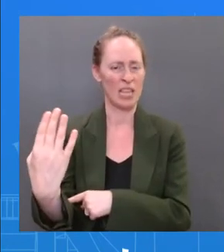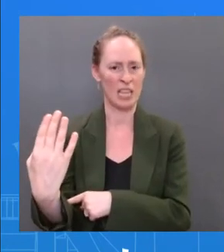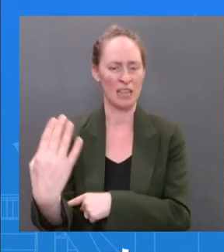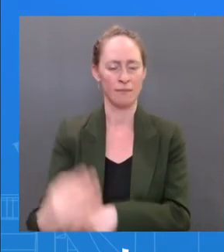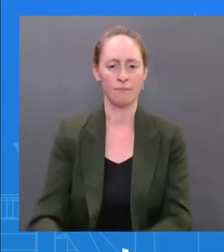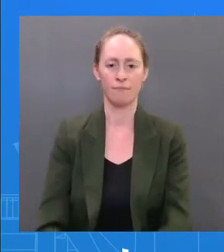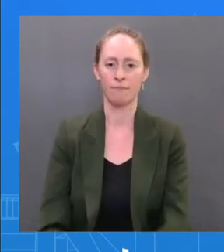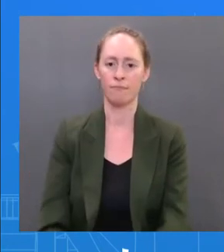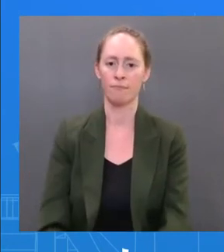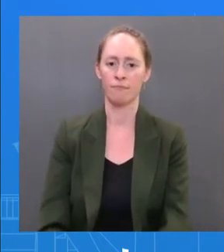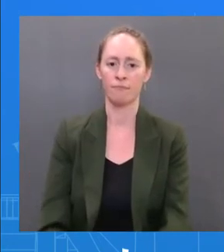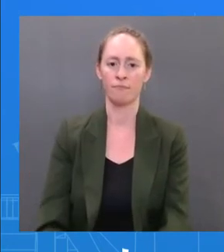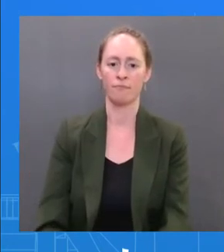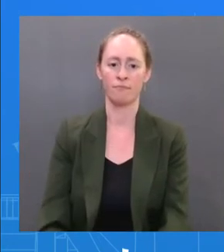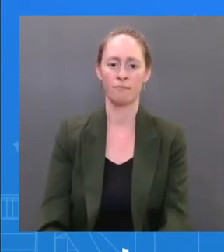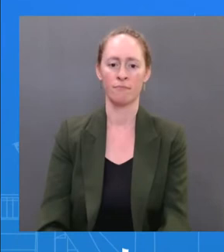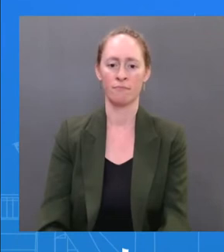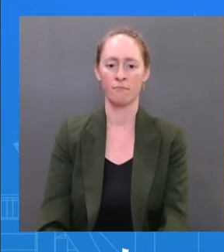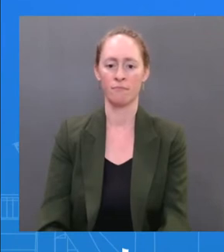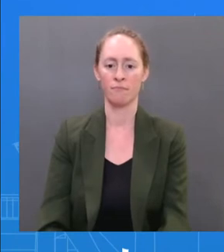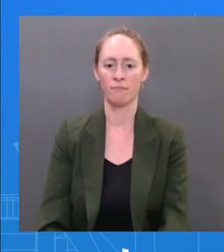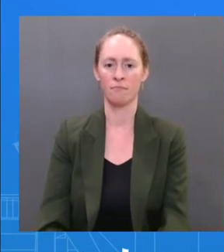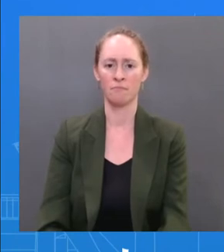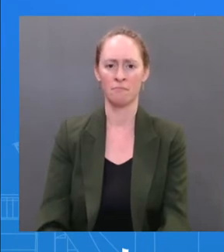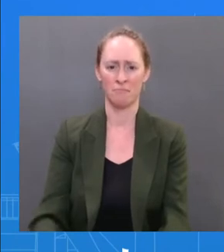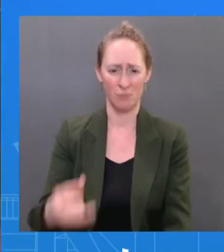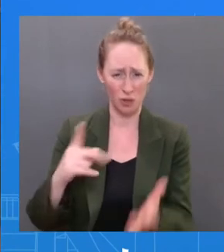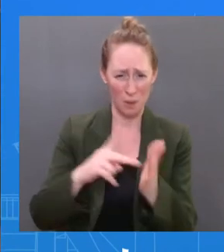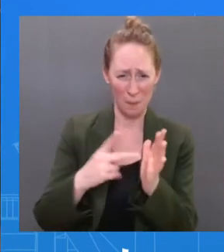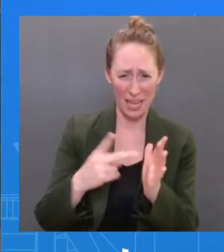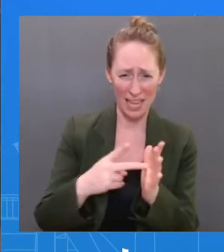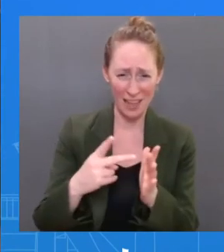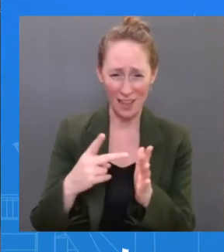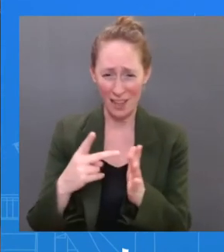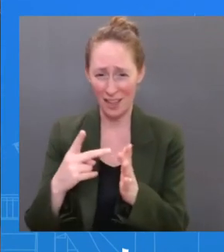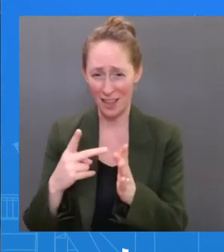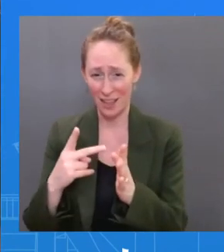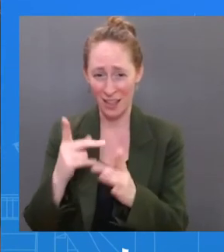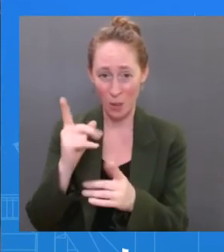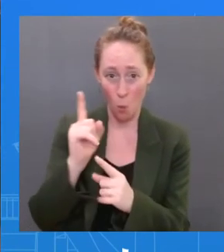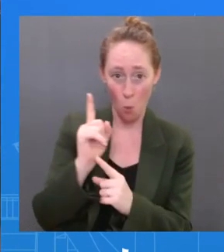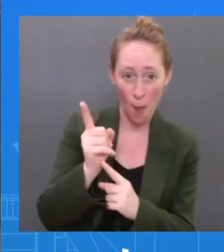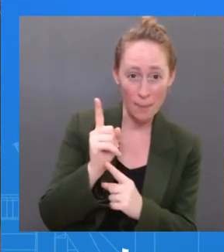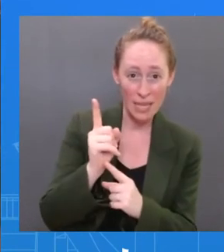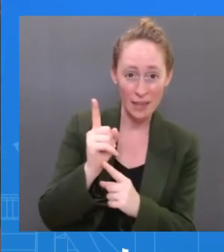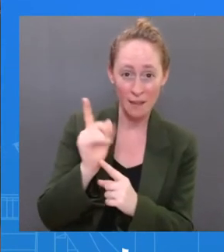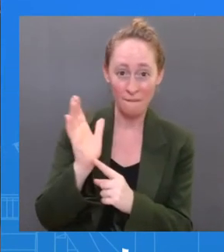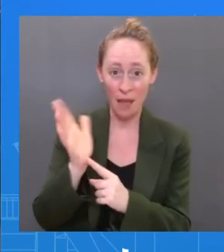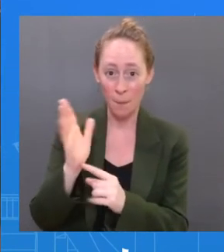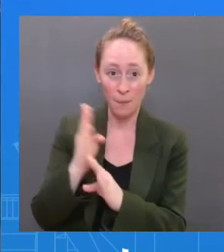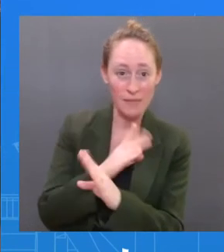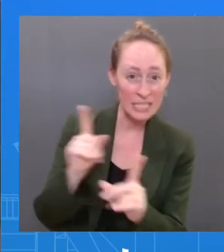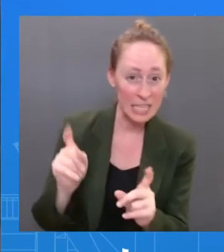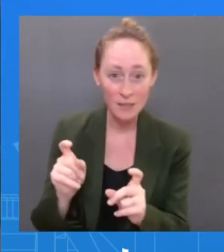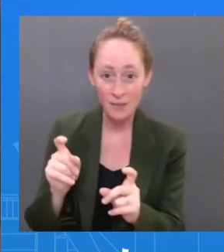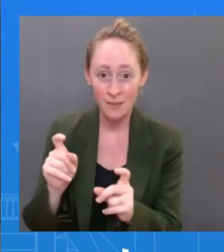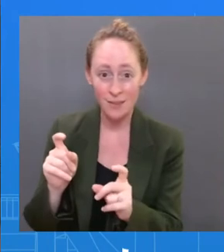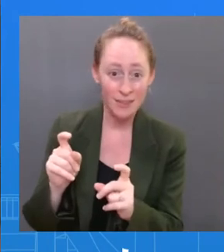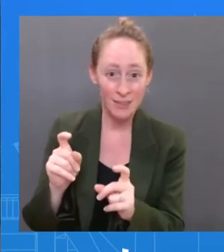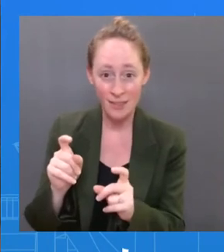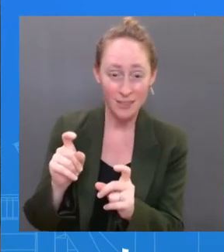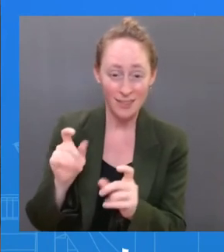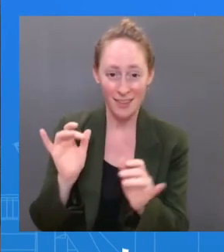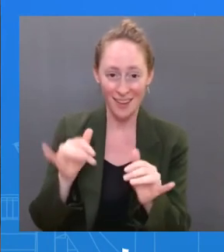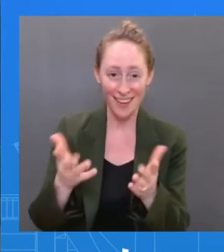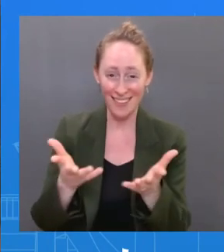Are you asking, like, within minutes of, like, when — Dr. Yeah, because the CDC guidance says you should isolate if you have symptoms. Dr. Yeah, as soon as you became aware of